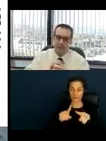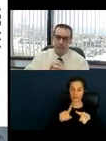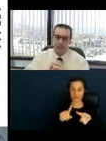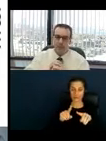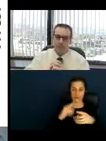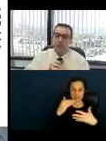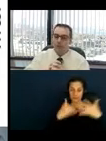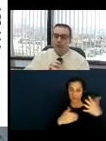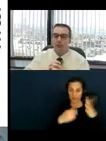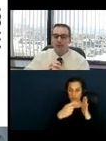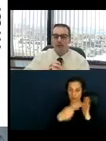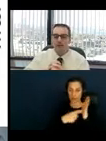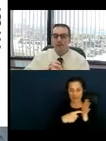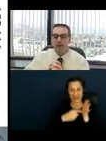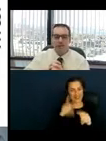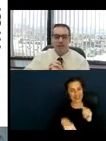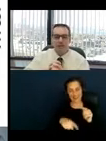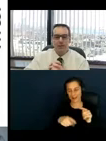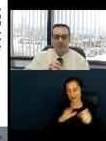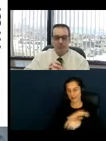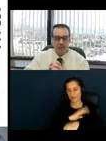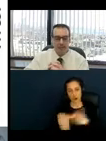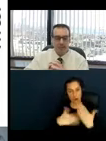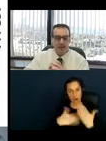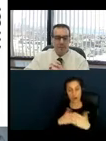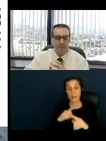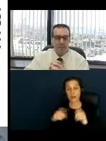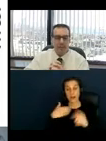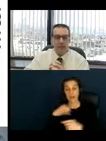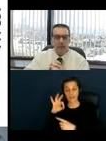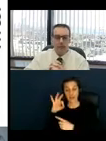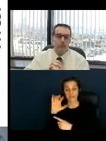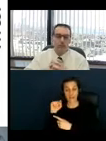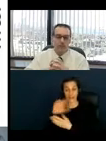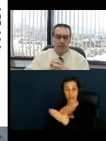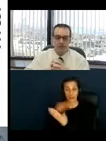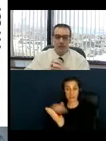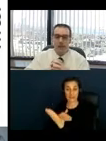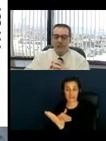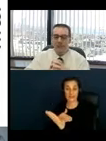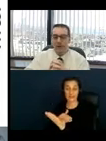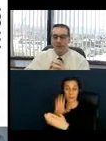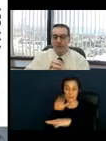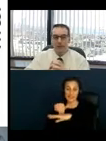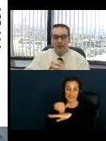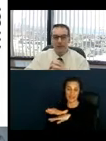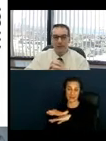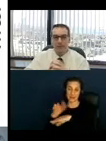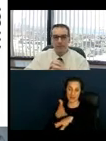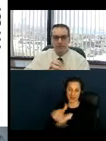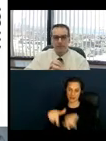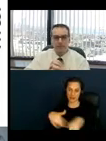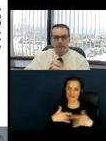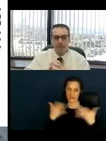items, but most will be found on the fact sheet related to this topic, which will be sent to you after our event.